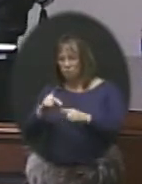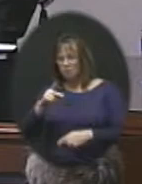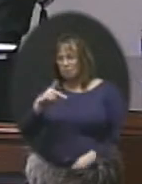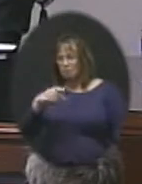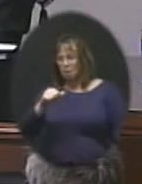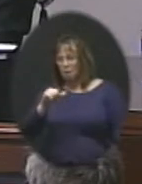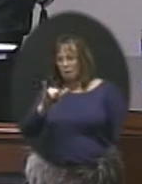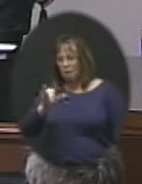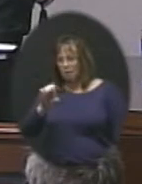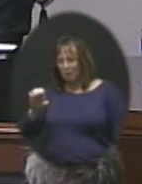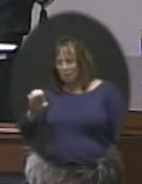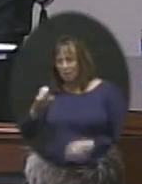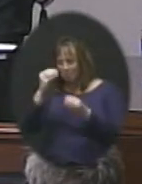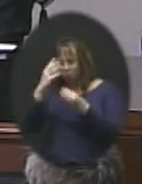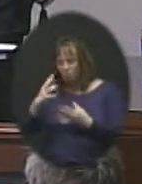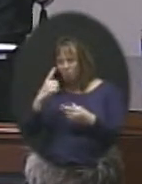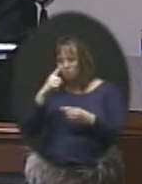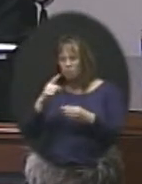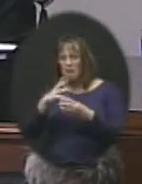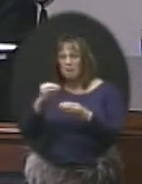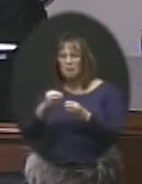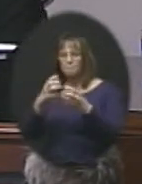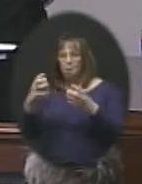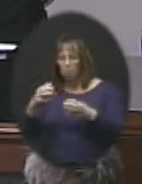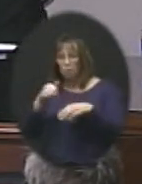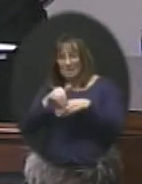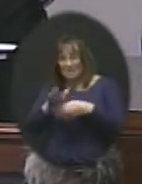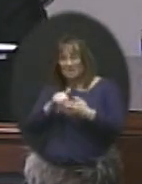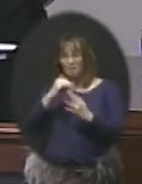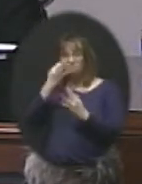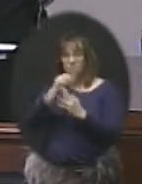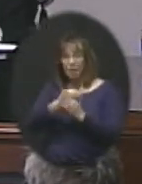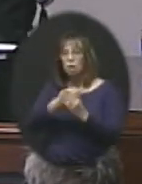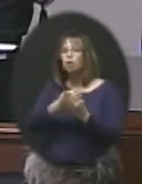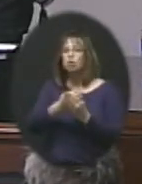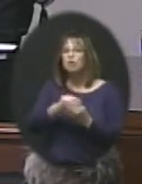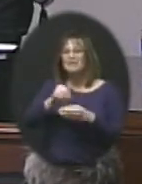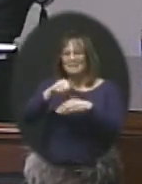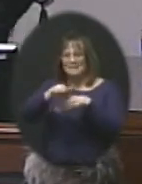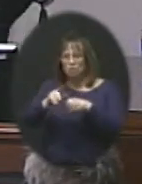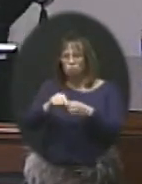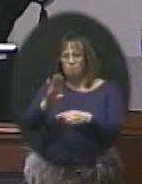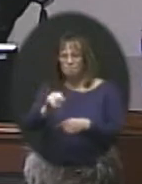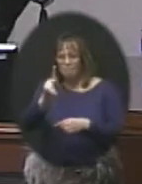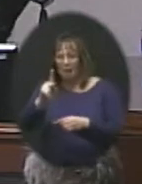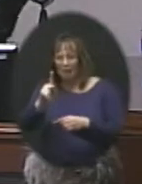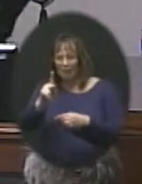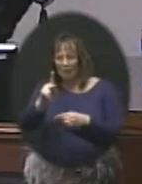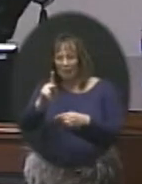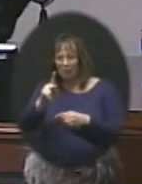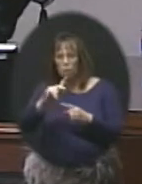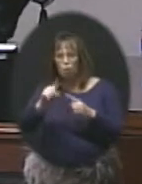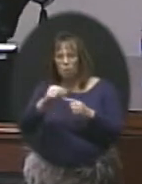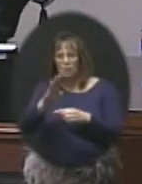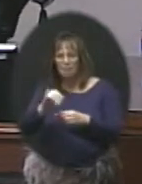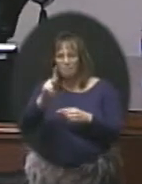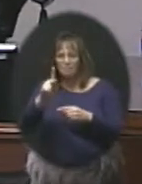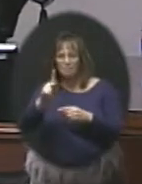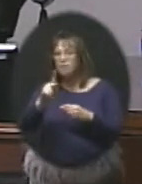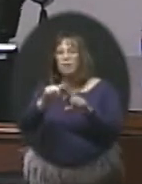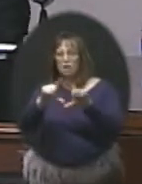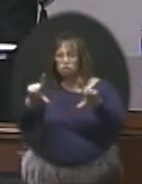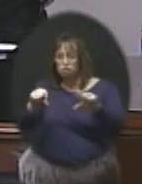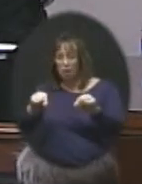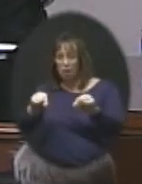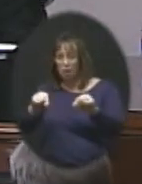information and the check amounts for those checks. And we send that file to the bank. Then at the time that that actual check is presented at the bank